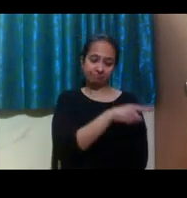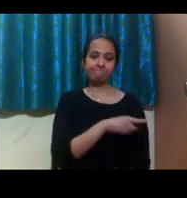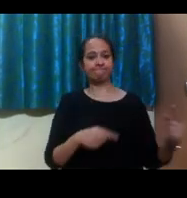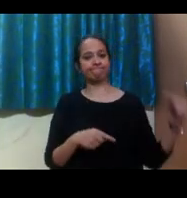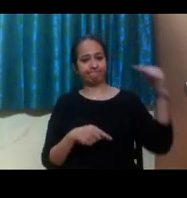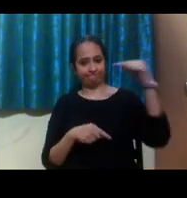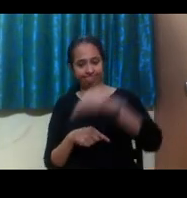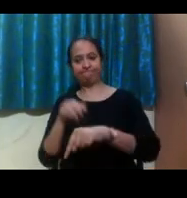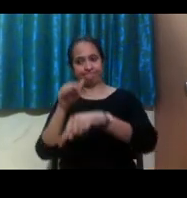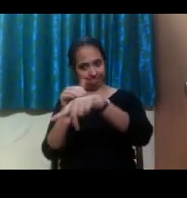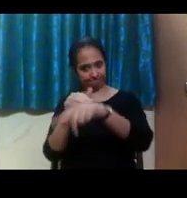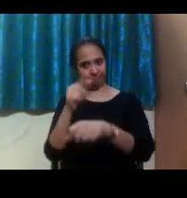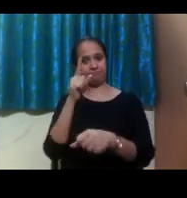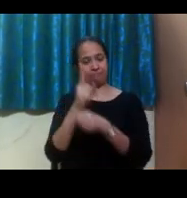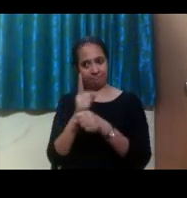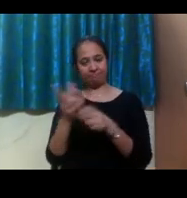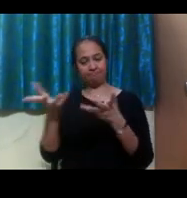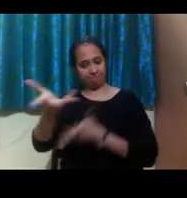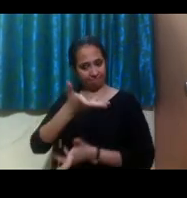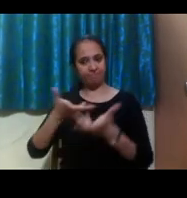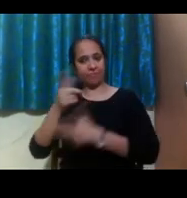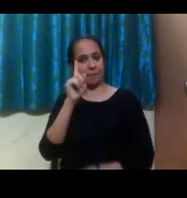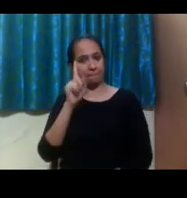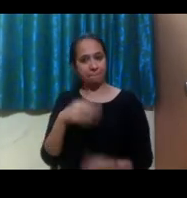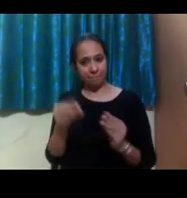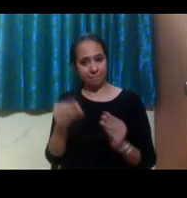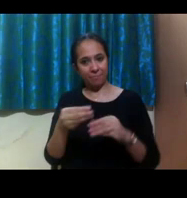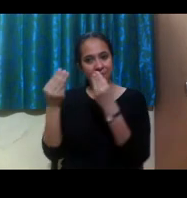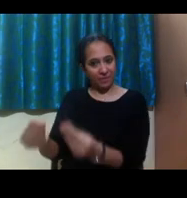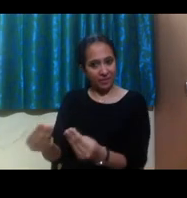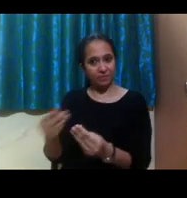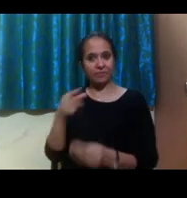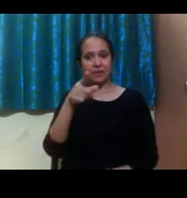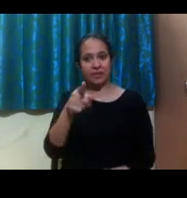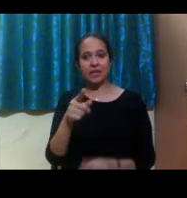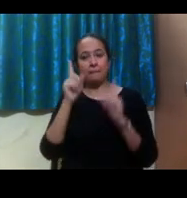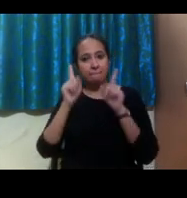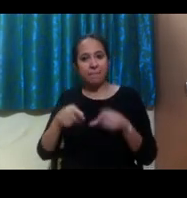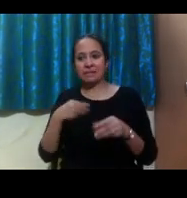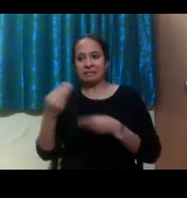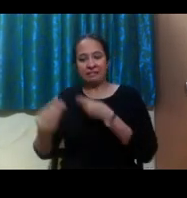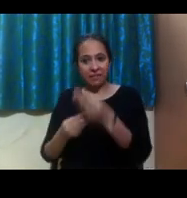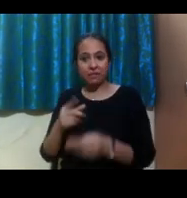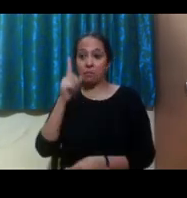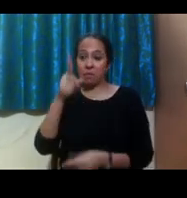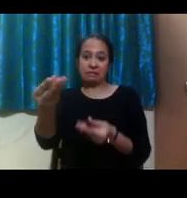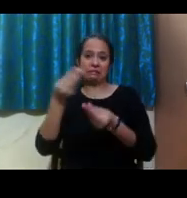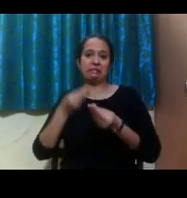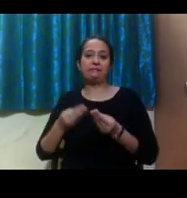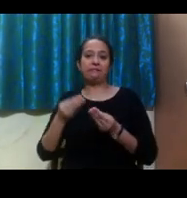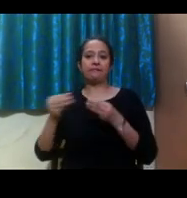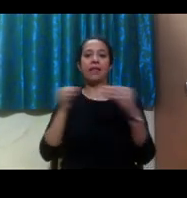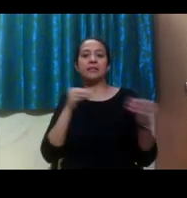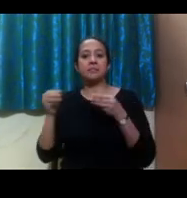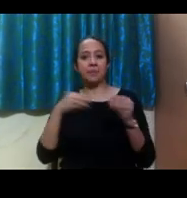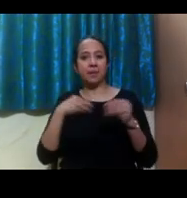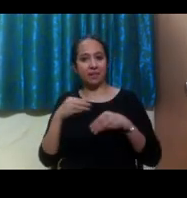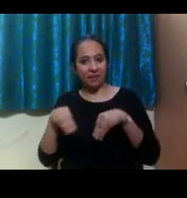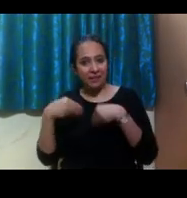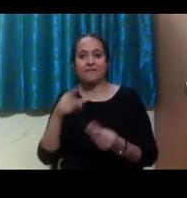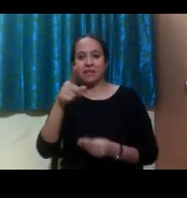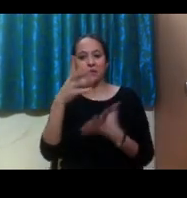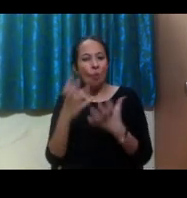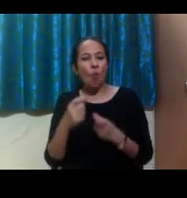to that discussion and say that, uh, you know, say firmly that the professor has to give us accommodations and that was,